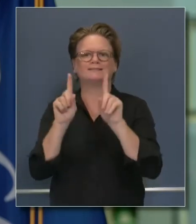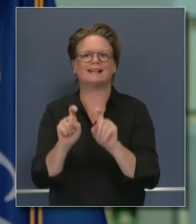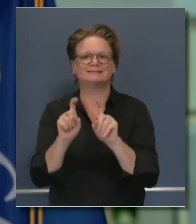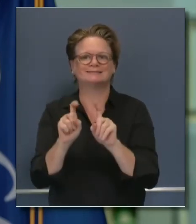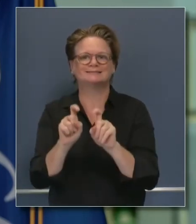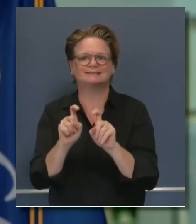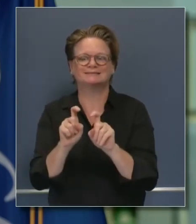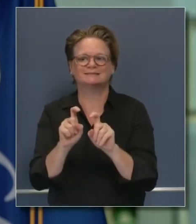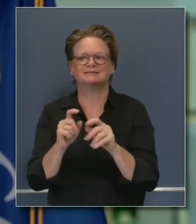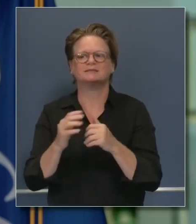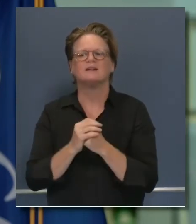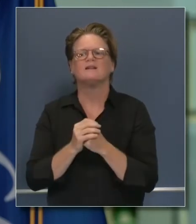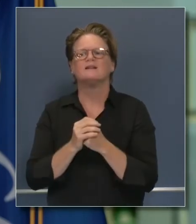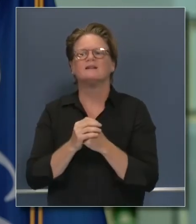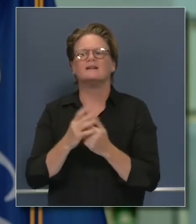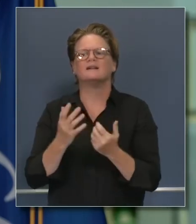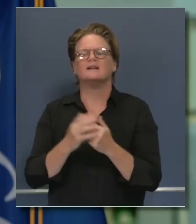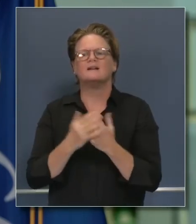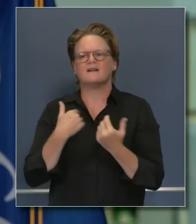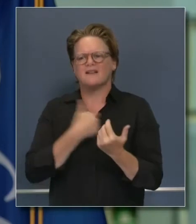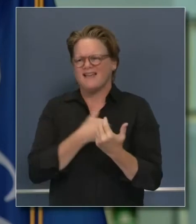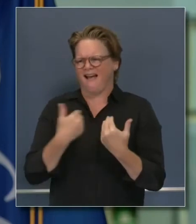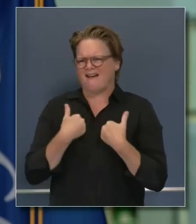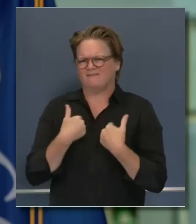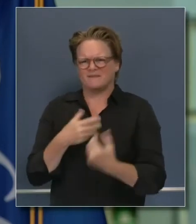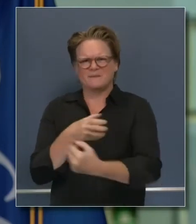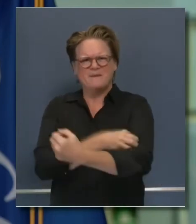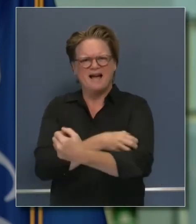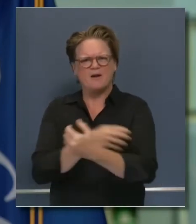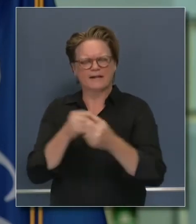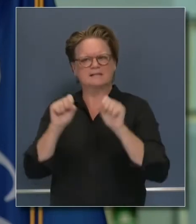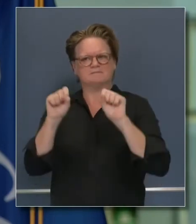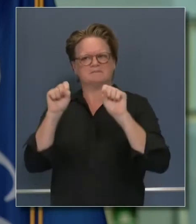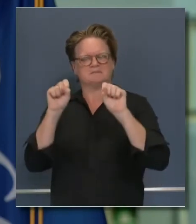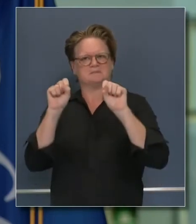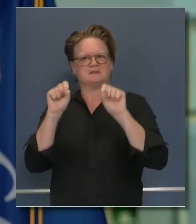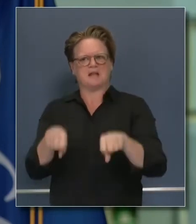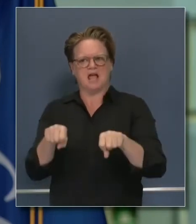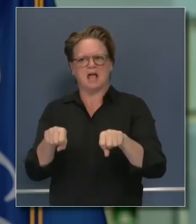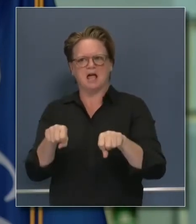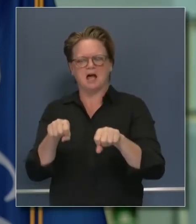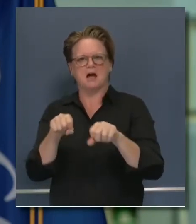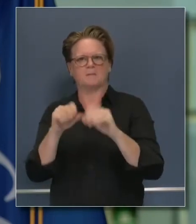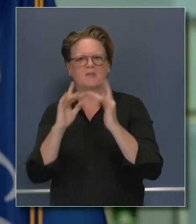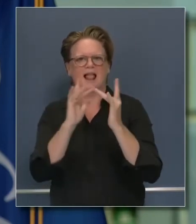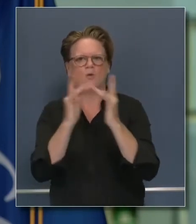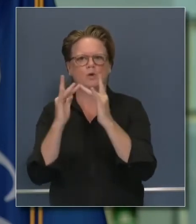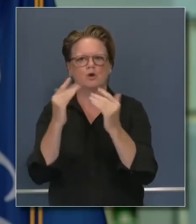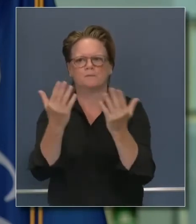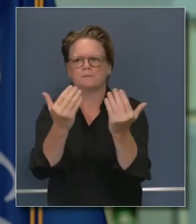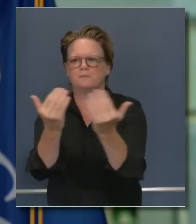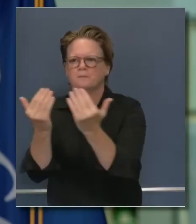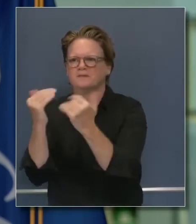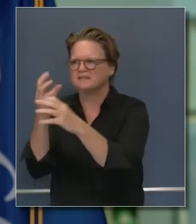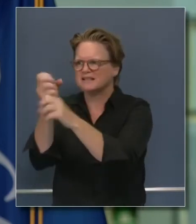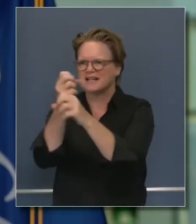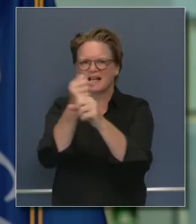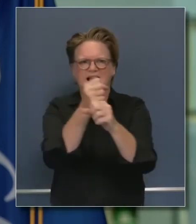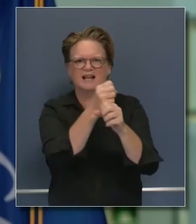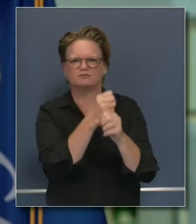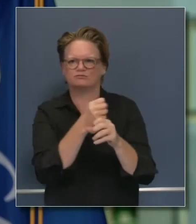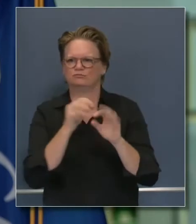as we are moving forward much more aggressively and much more effectively in that space, and have already stockpiled millions and millions